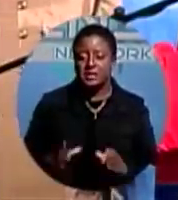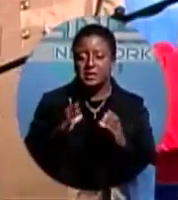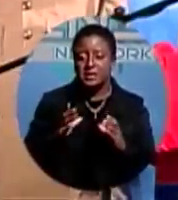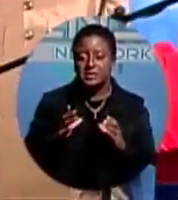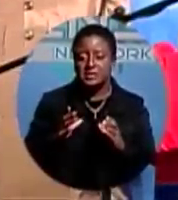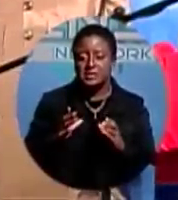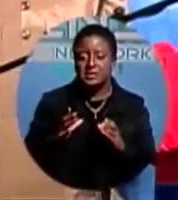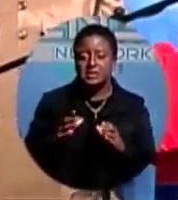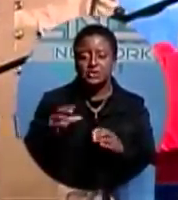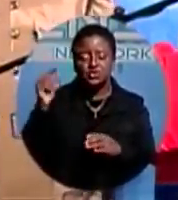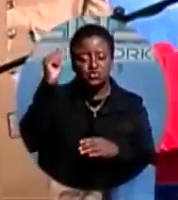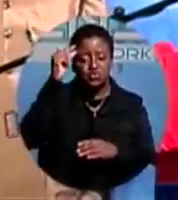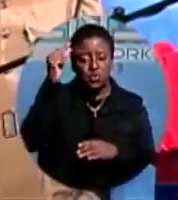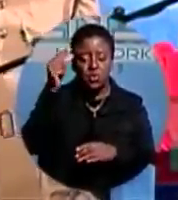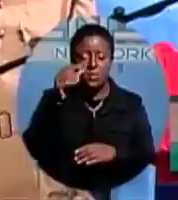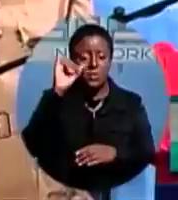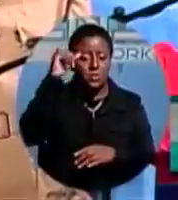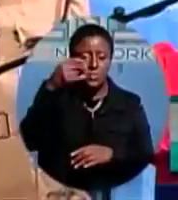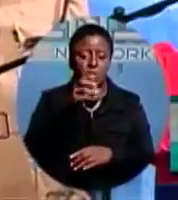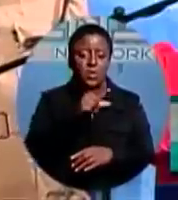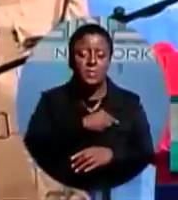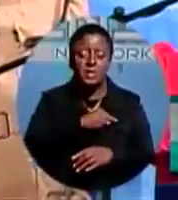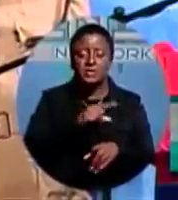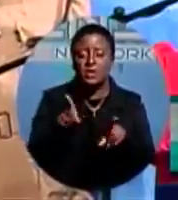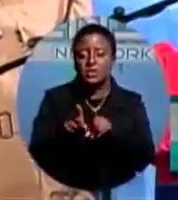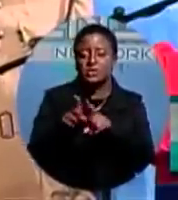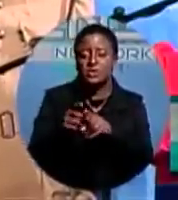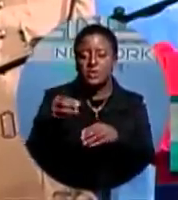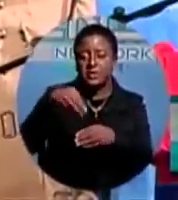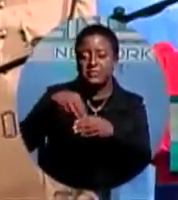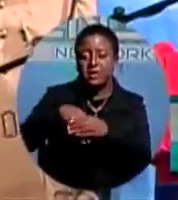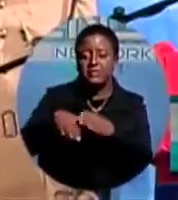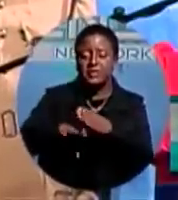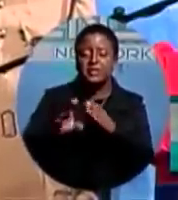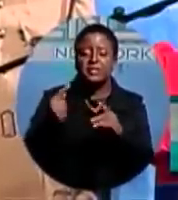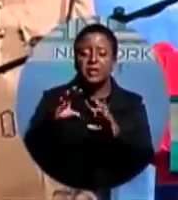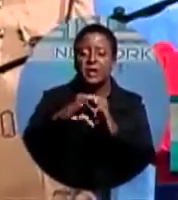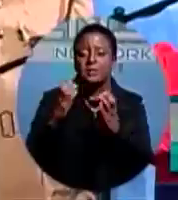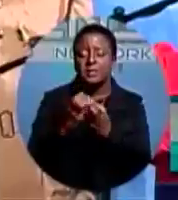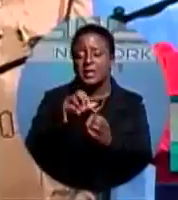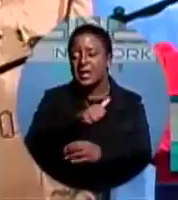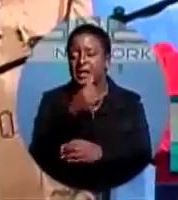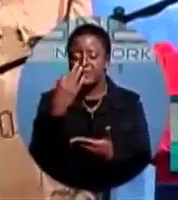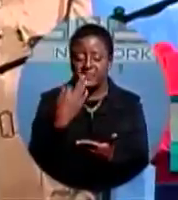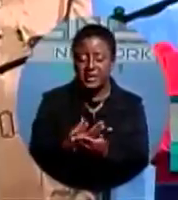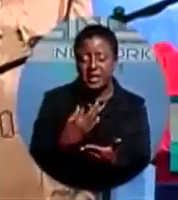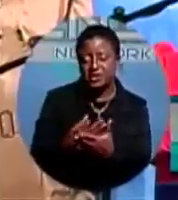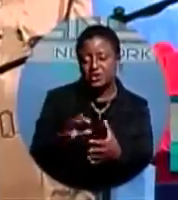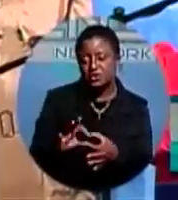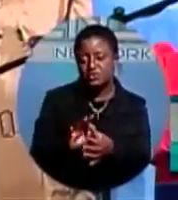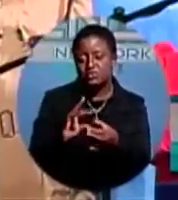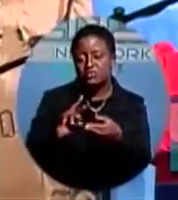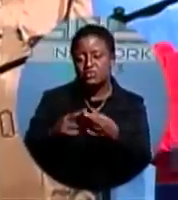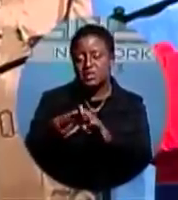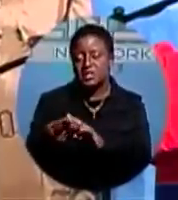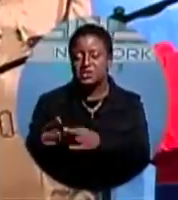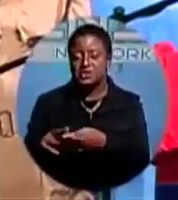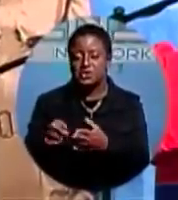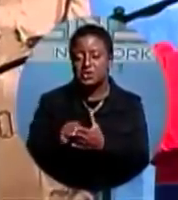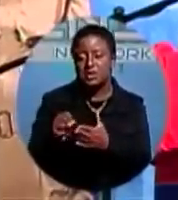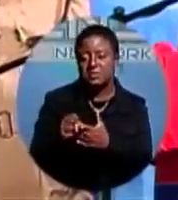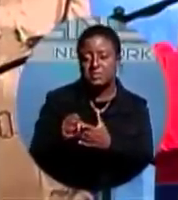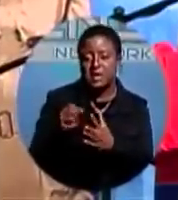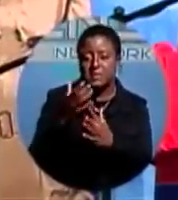The decision by your government should never be influenced by any financial relationship that exists between the company